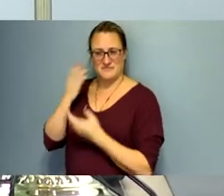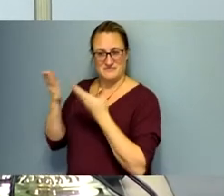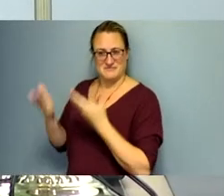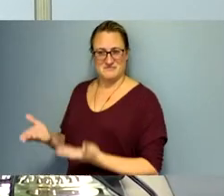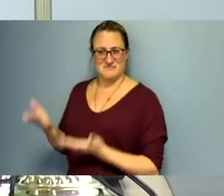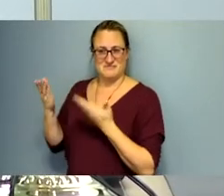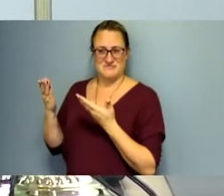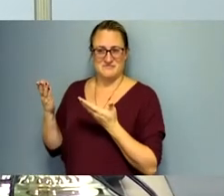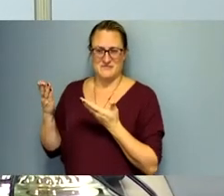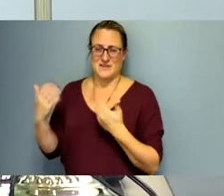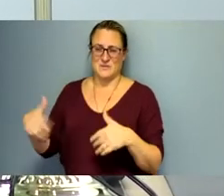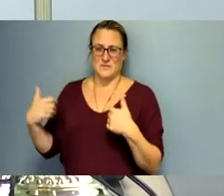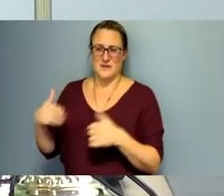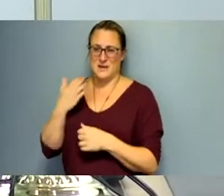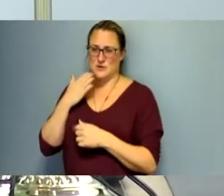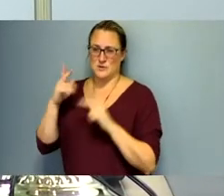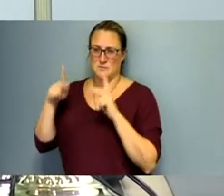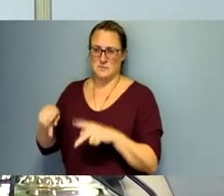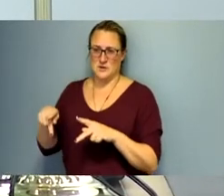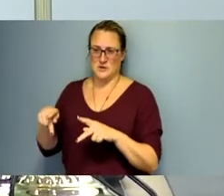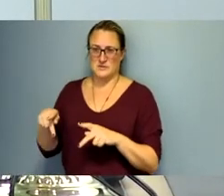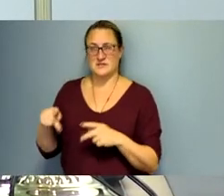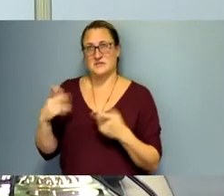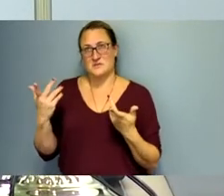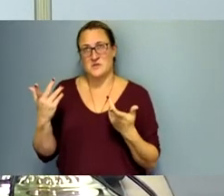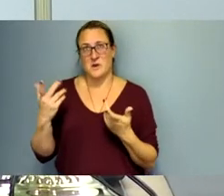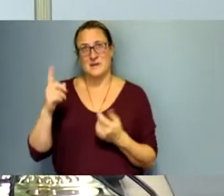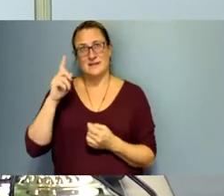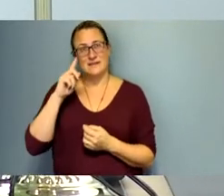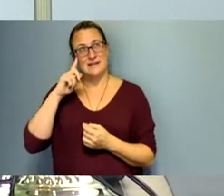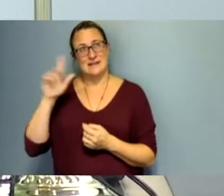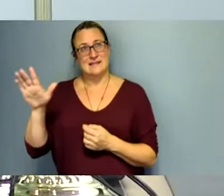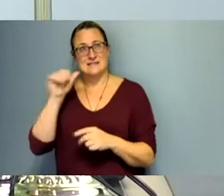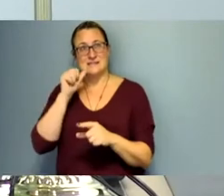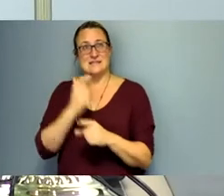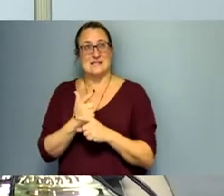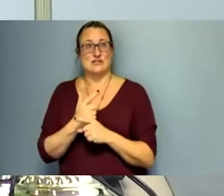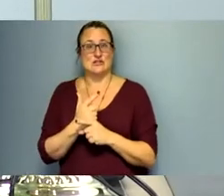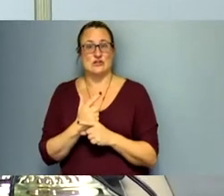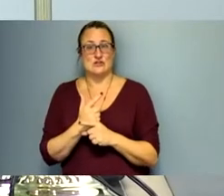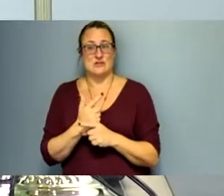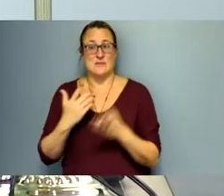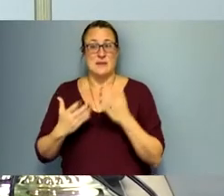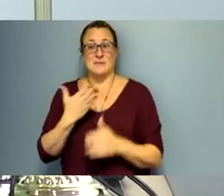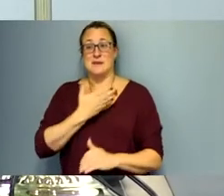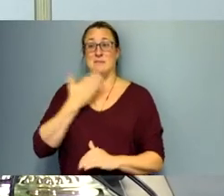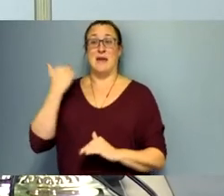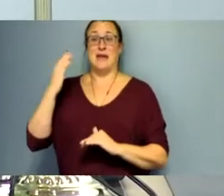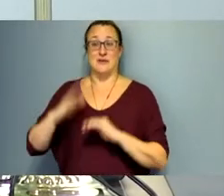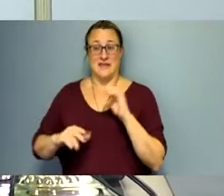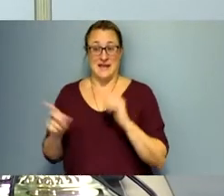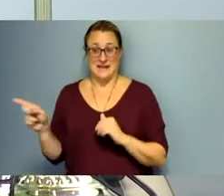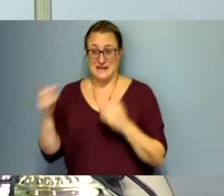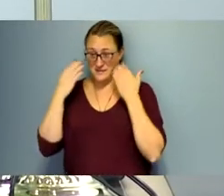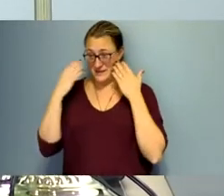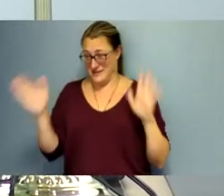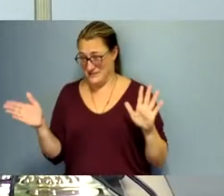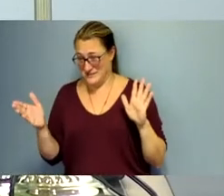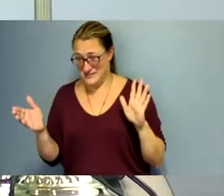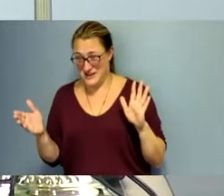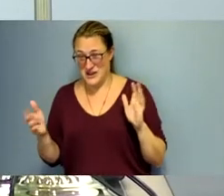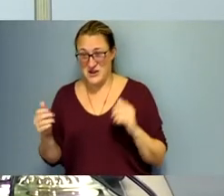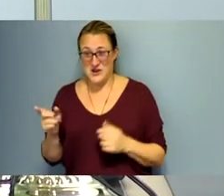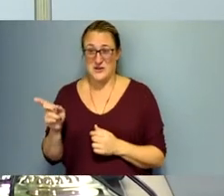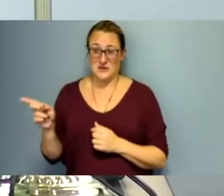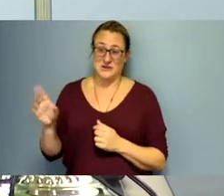is and so i can only imagine that his sister um um you know it's possible she's better a better human being than you i don't know it's you you set a pretty